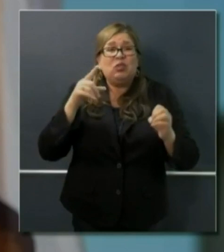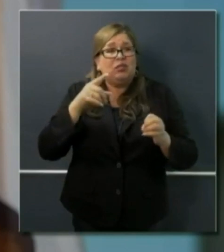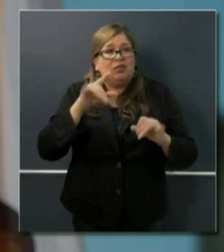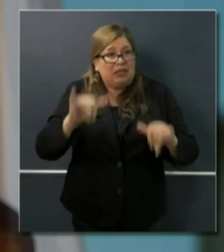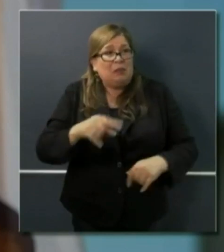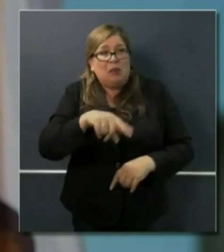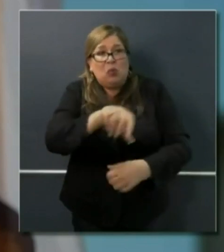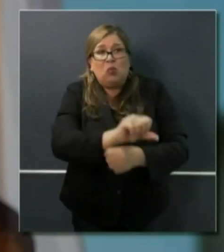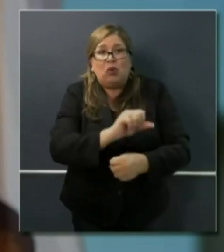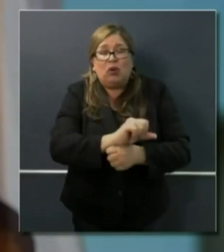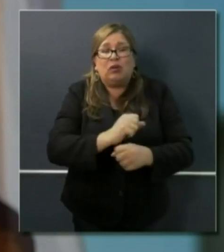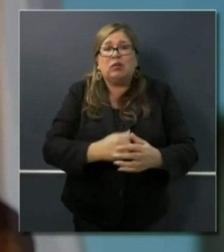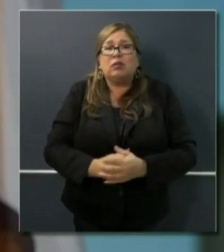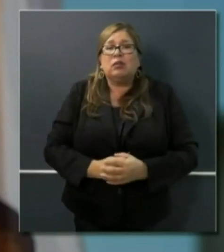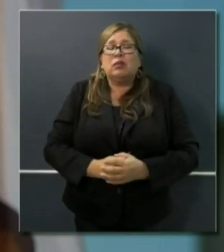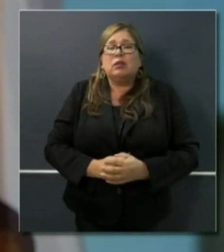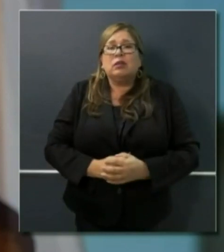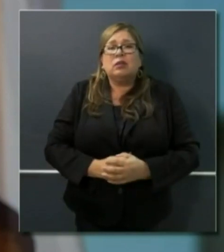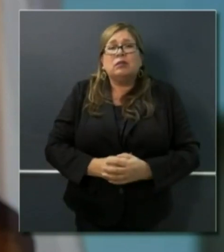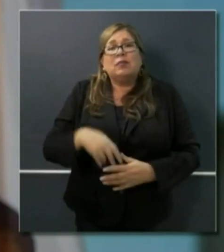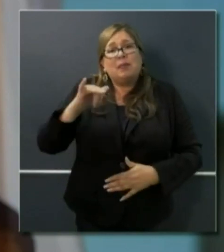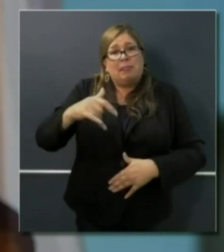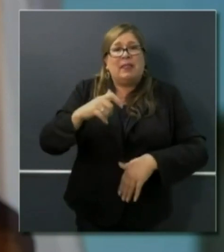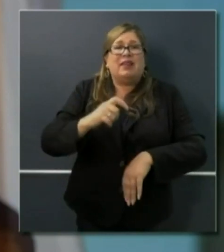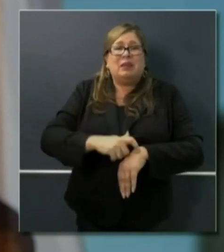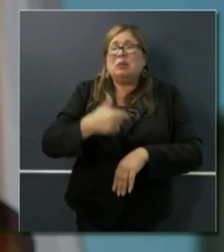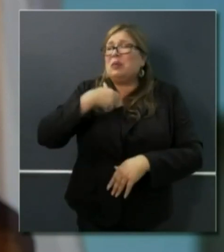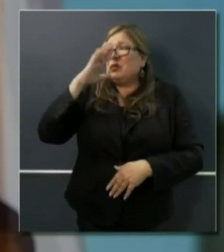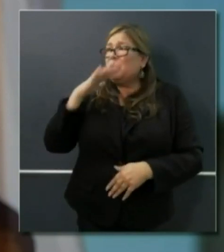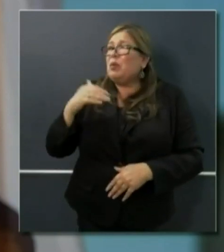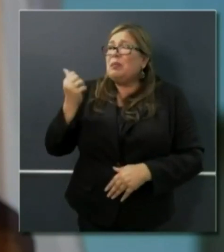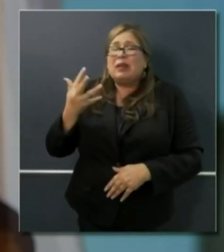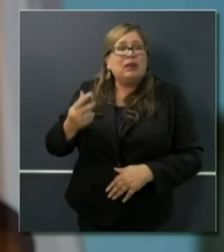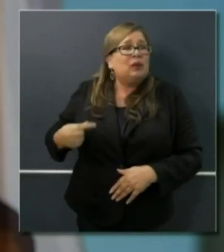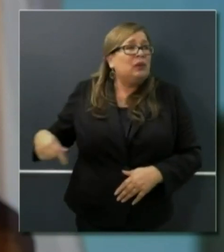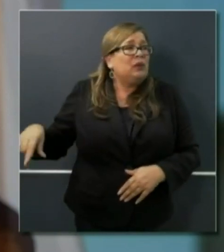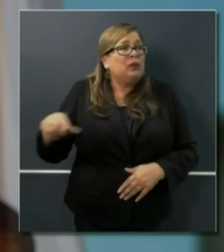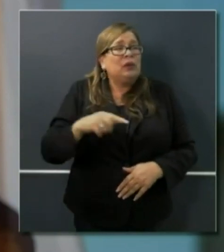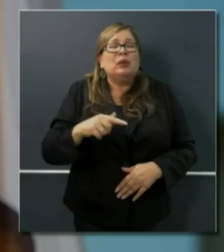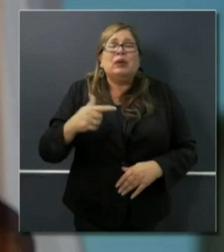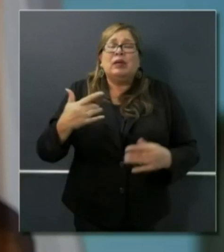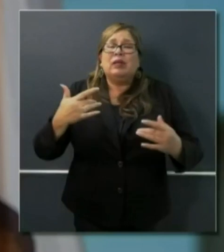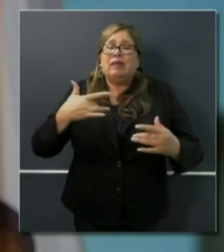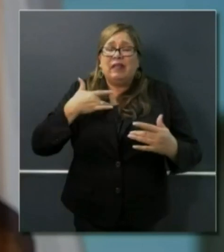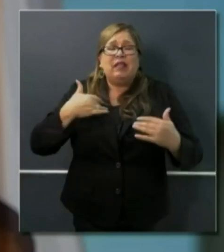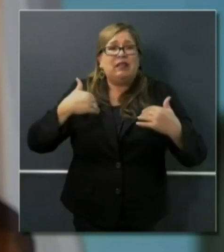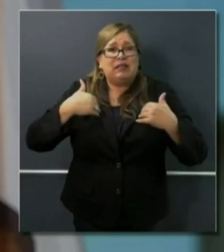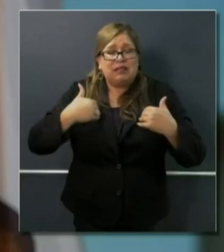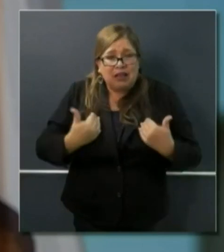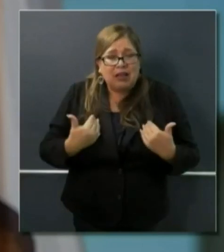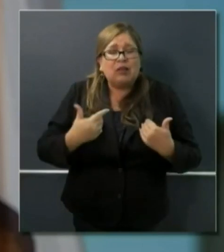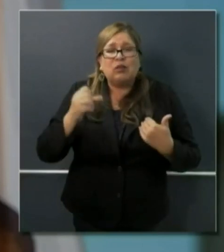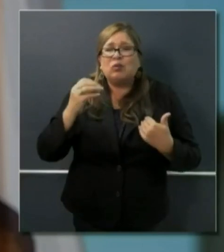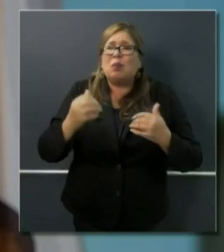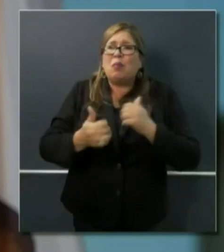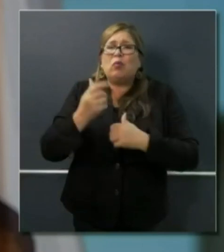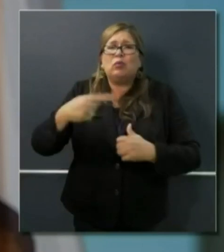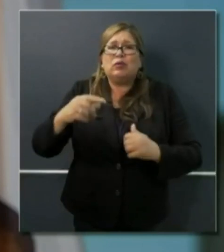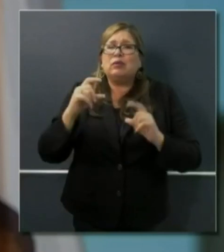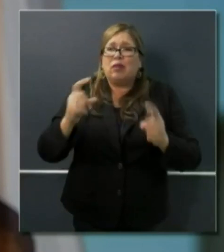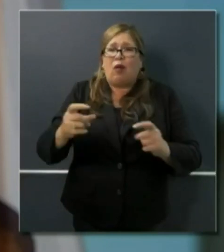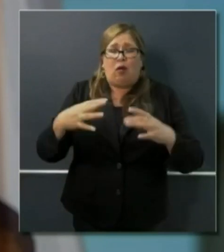thought it was appropriate, considering the burnout and the volume, that we gave people a little time off on Easter Sunday.